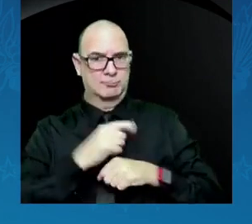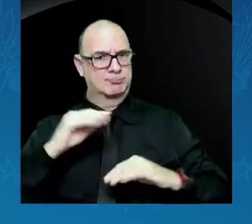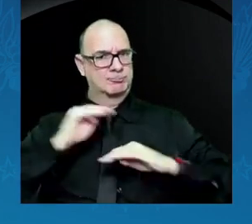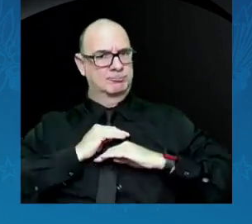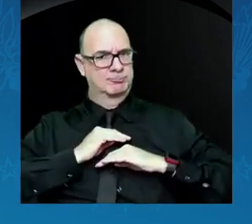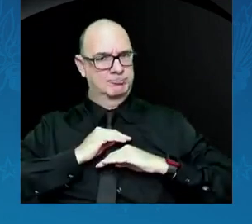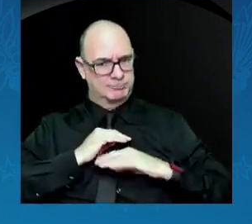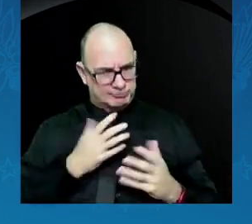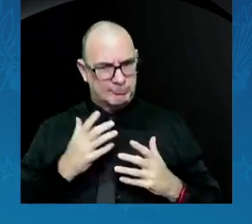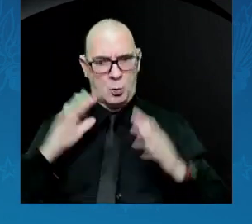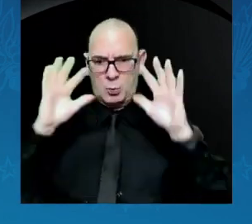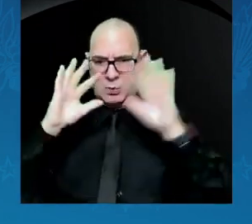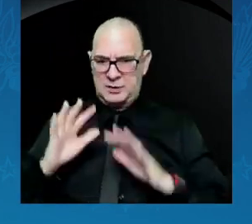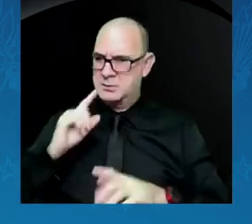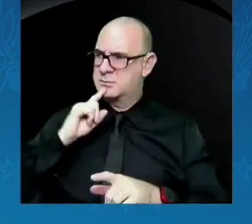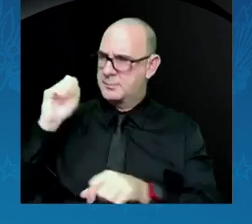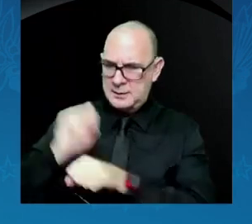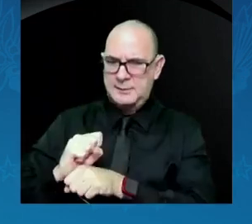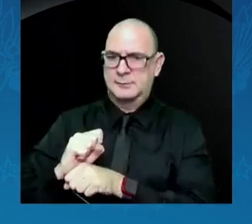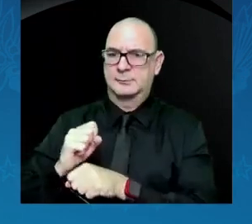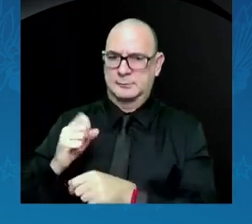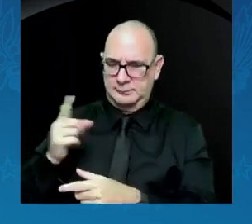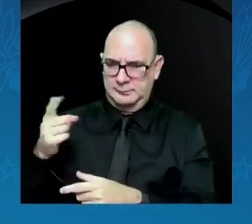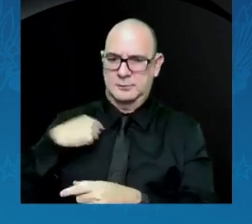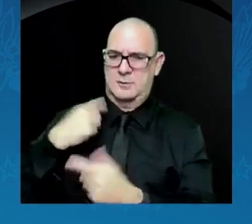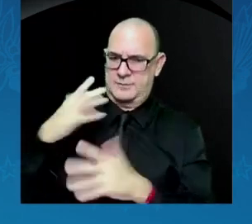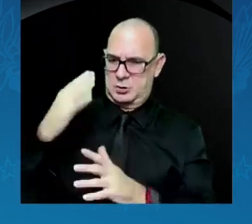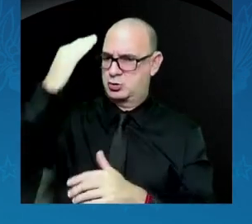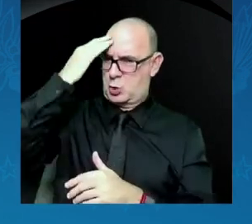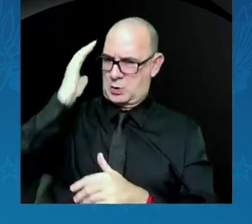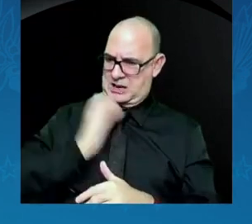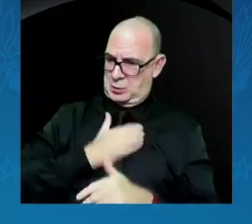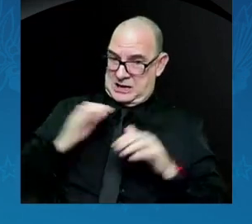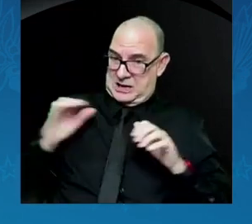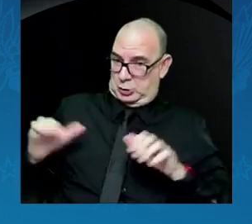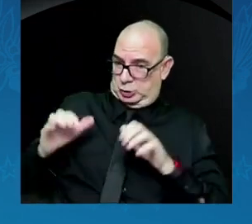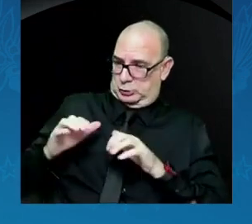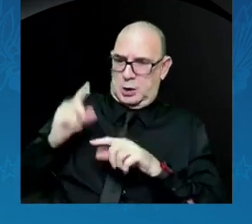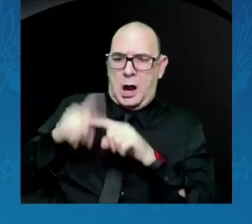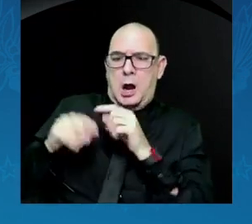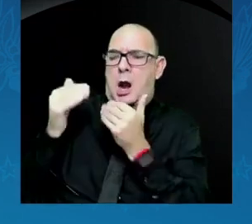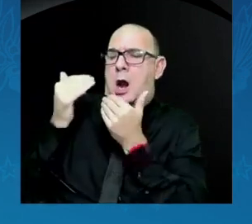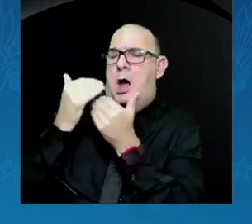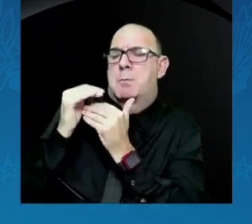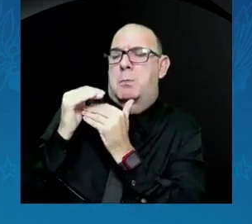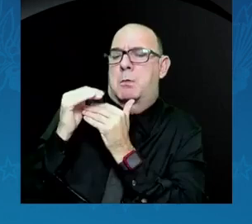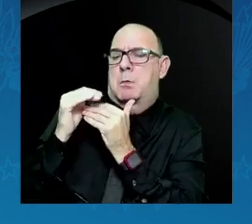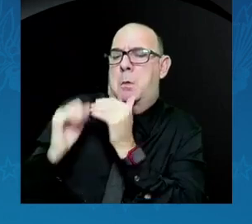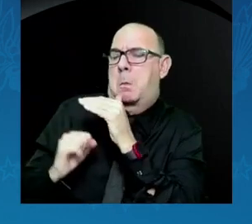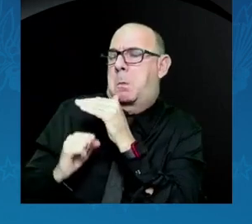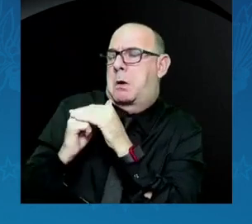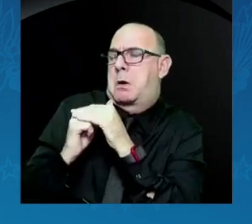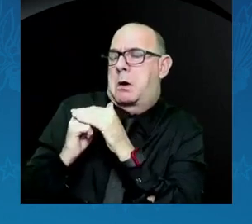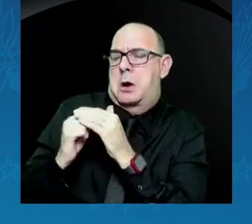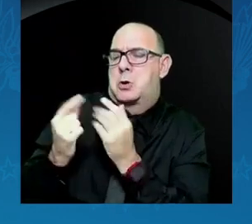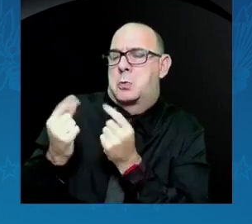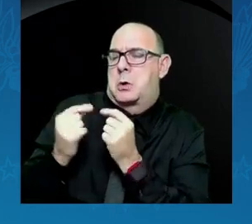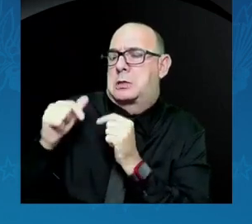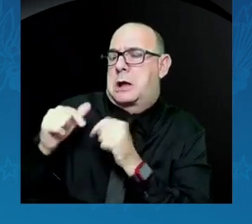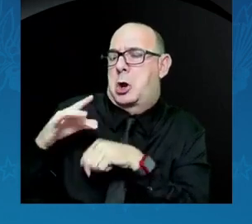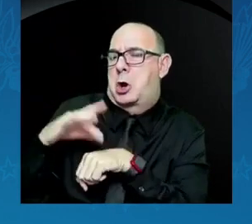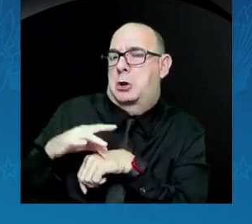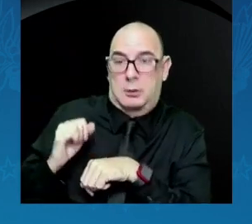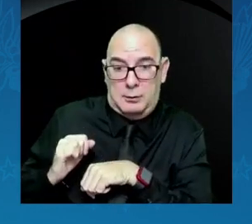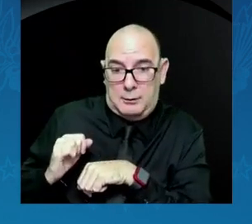that our actions cannot be limited to only what we can do on Earth. Right